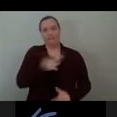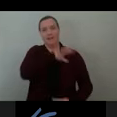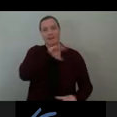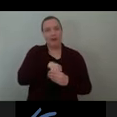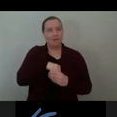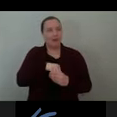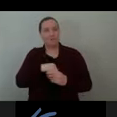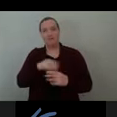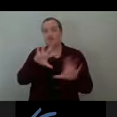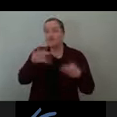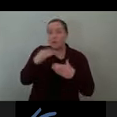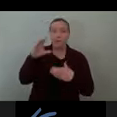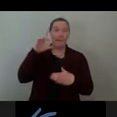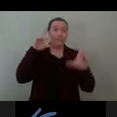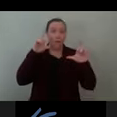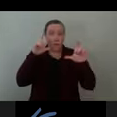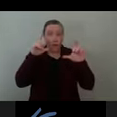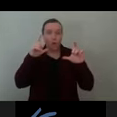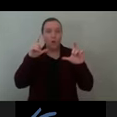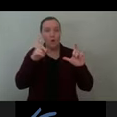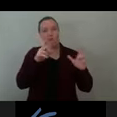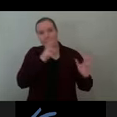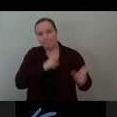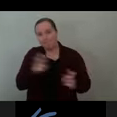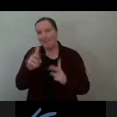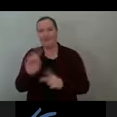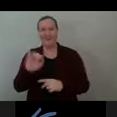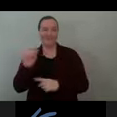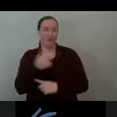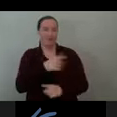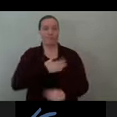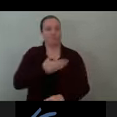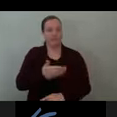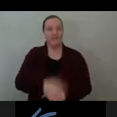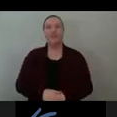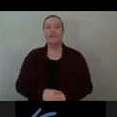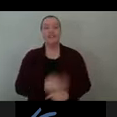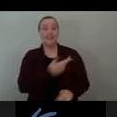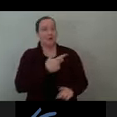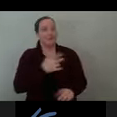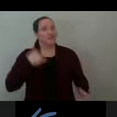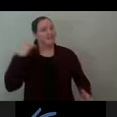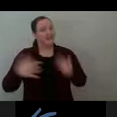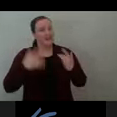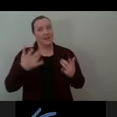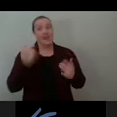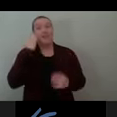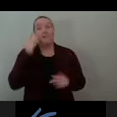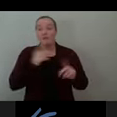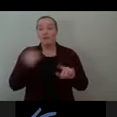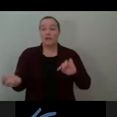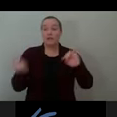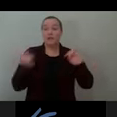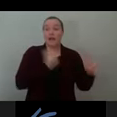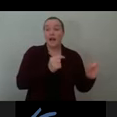group photo destined to be posted on Instagram. The trio get especially giddy when people come around. They are all excited